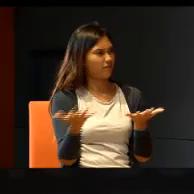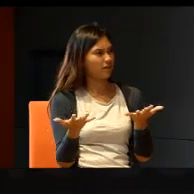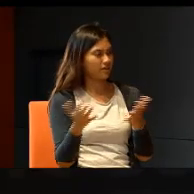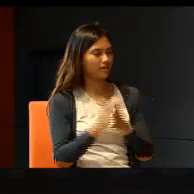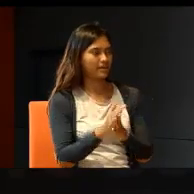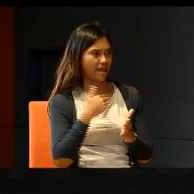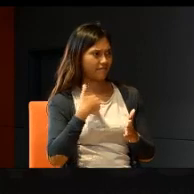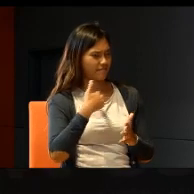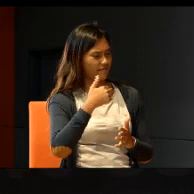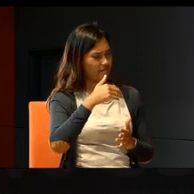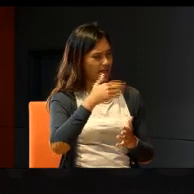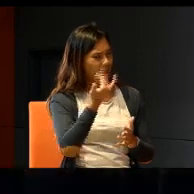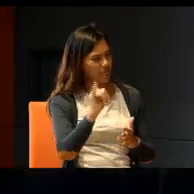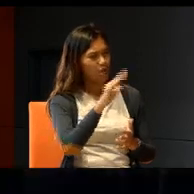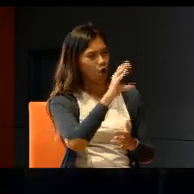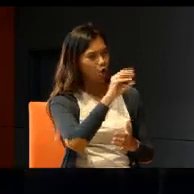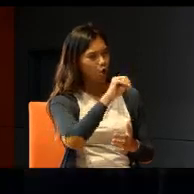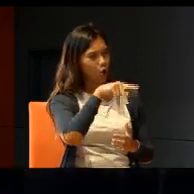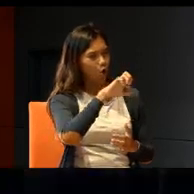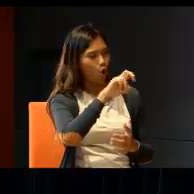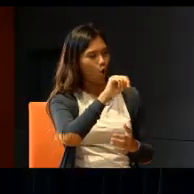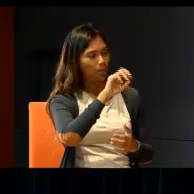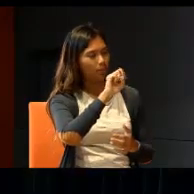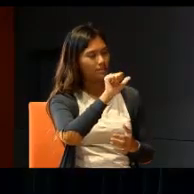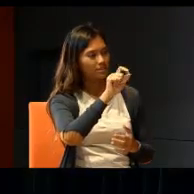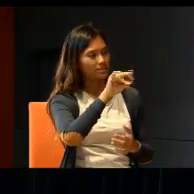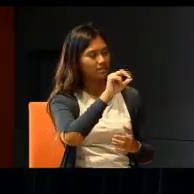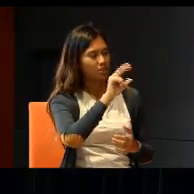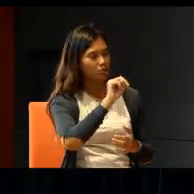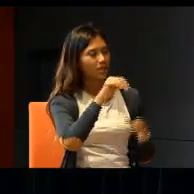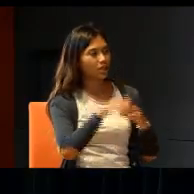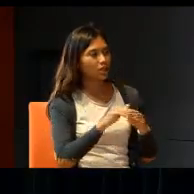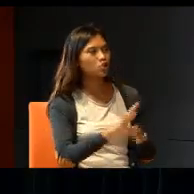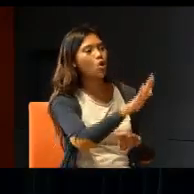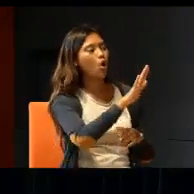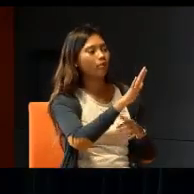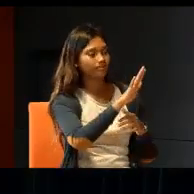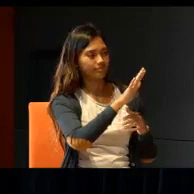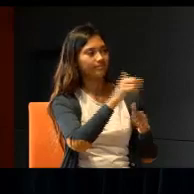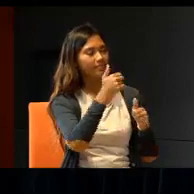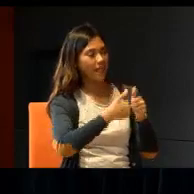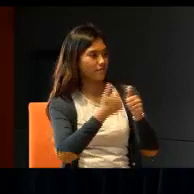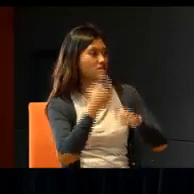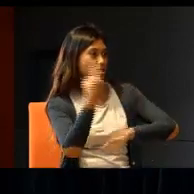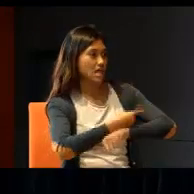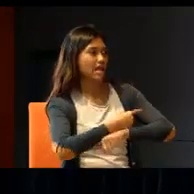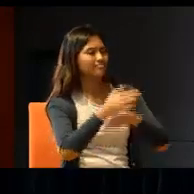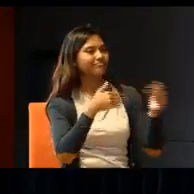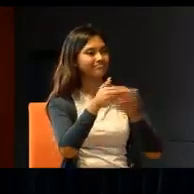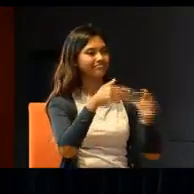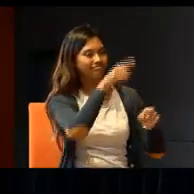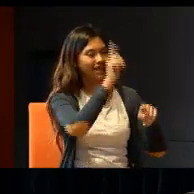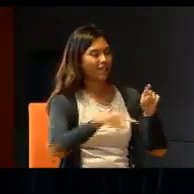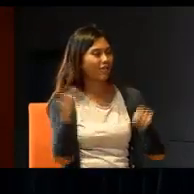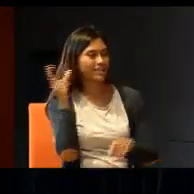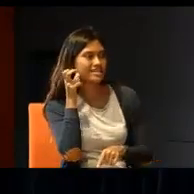is there any compensation in his ability, that although he cannot hear, but that will